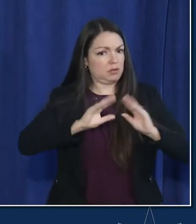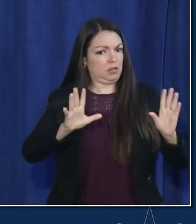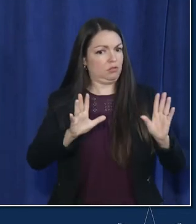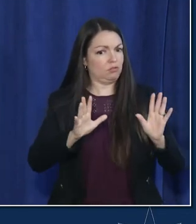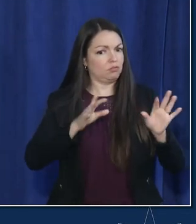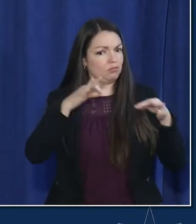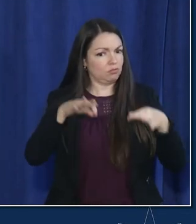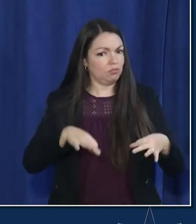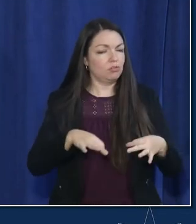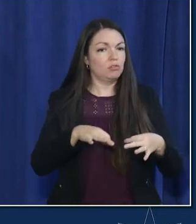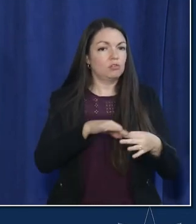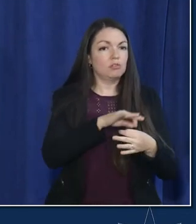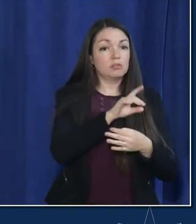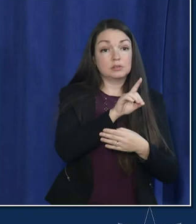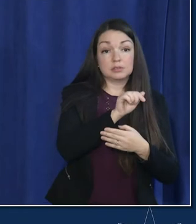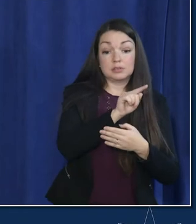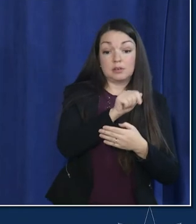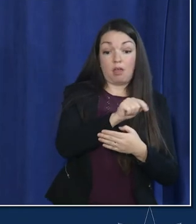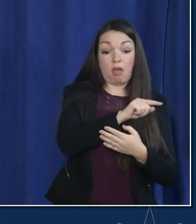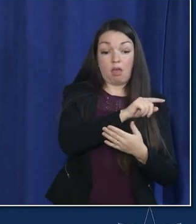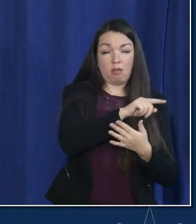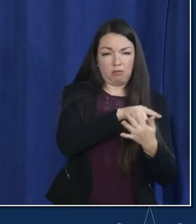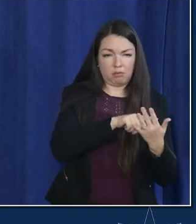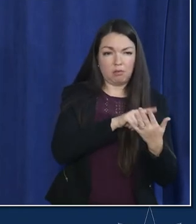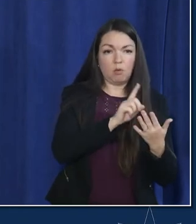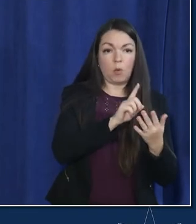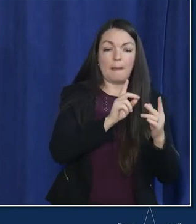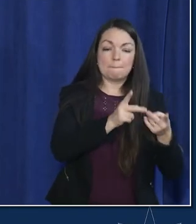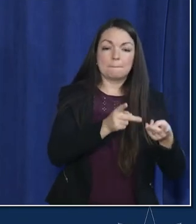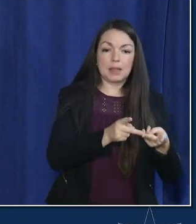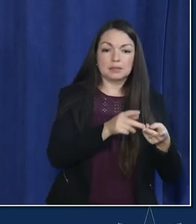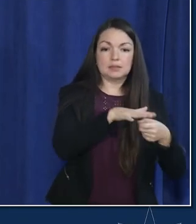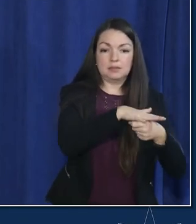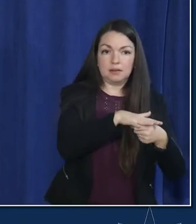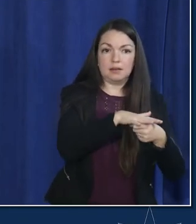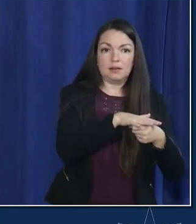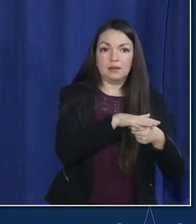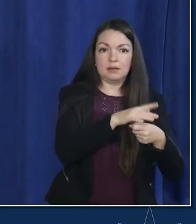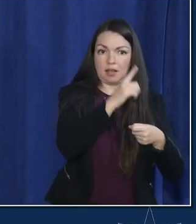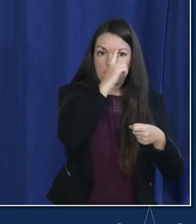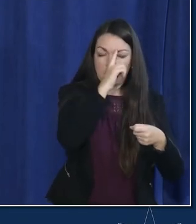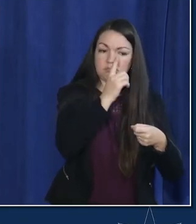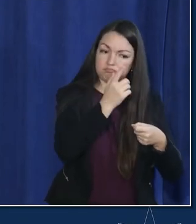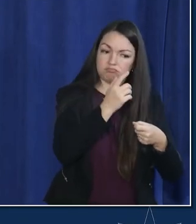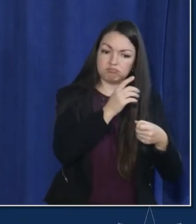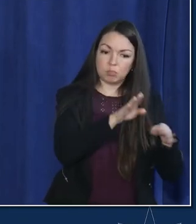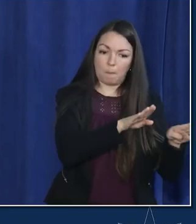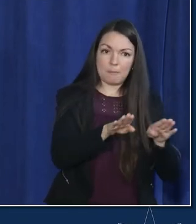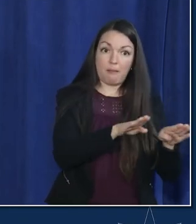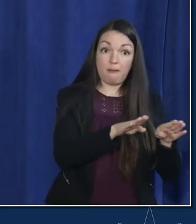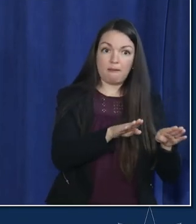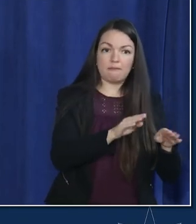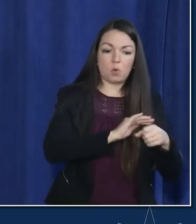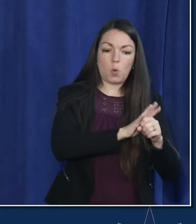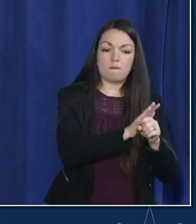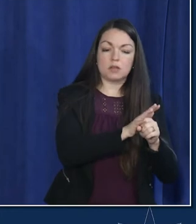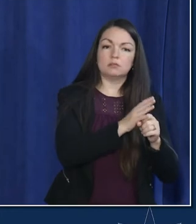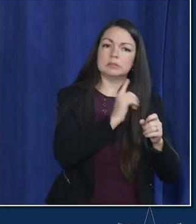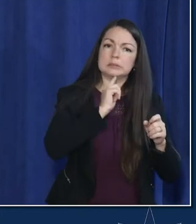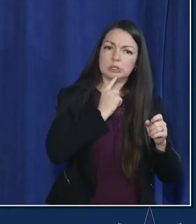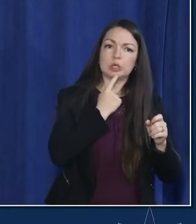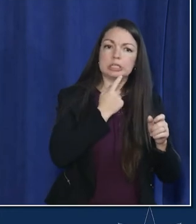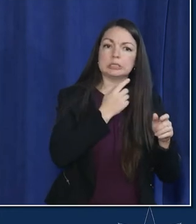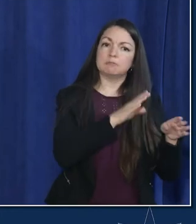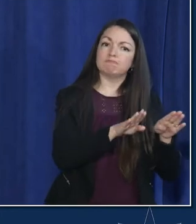when you look at the data where places take covet seriously that is not by and large where we see covet spread so